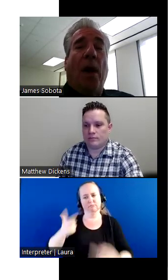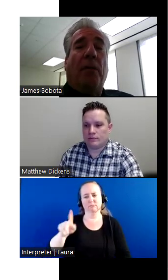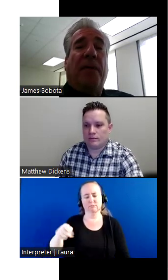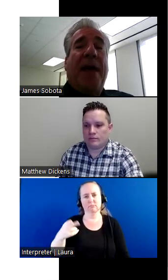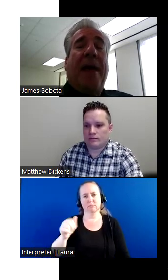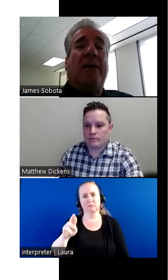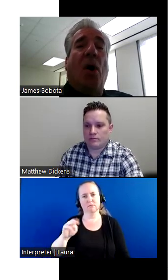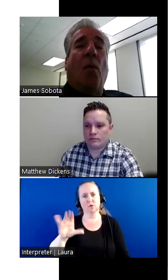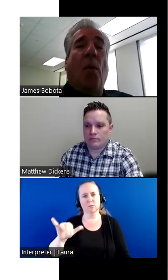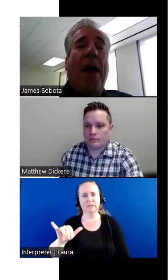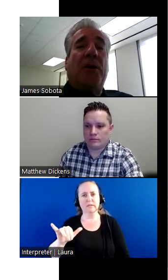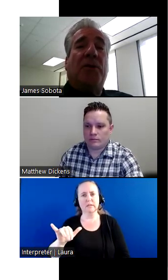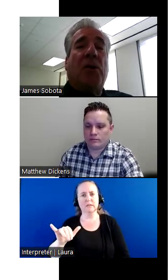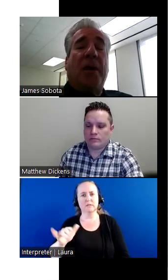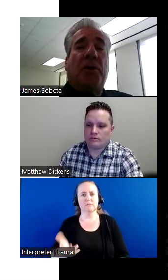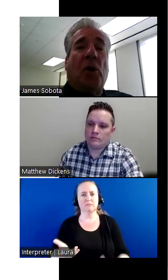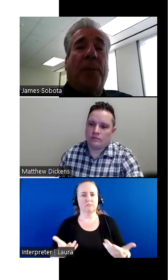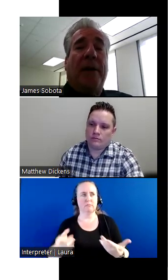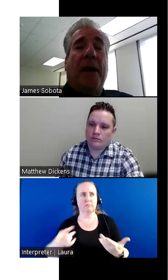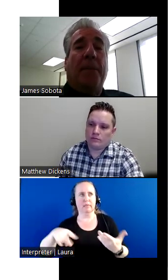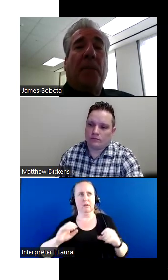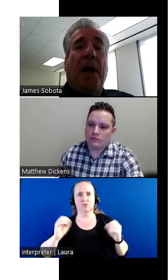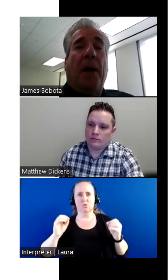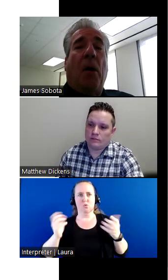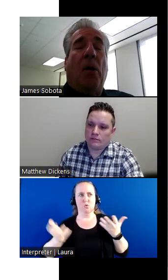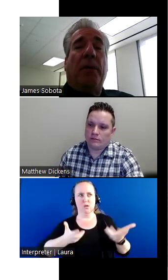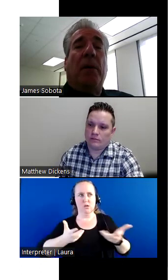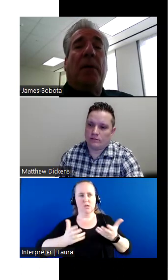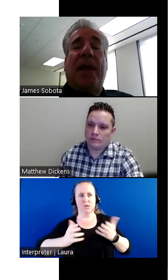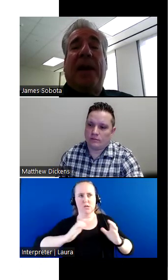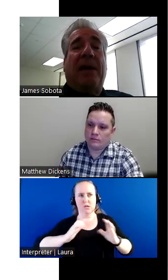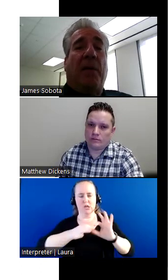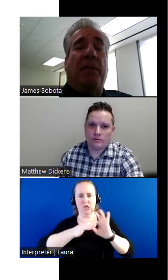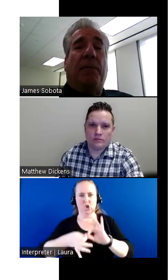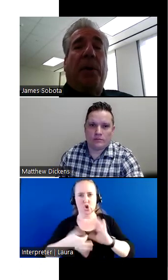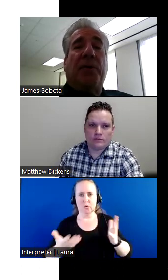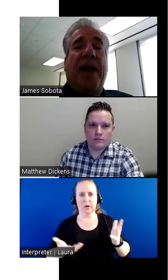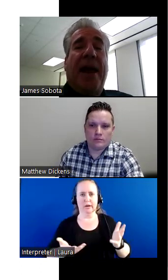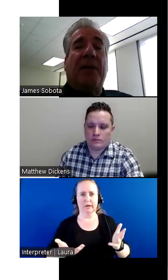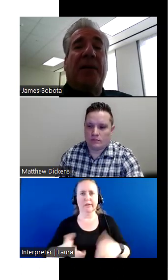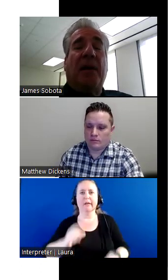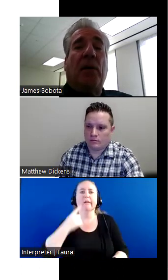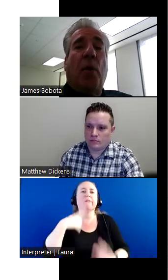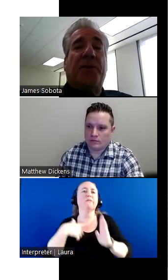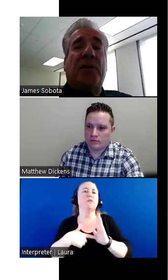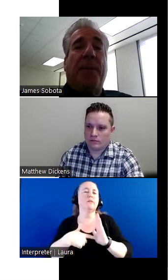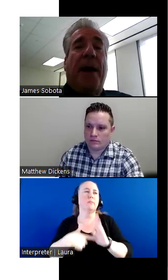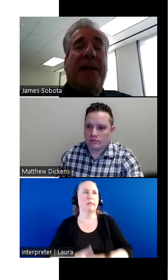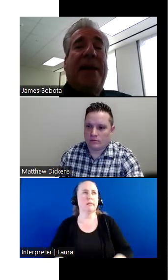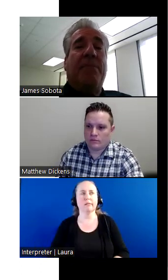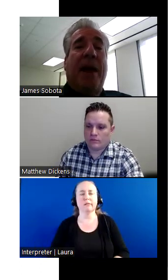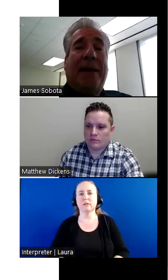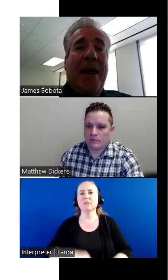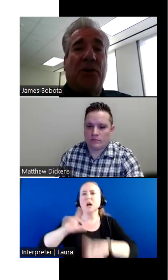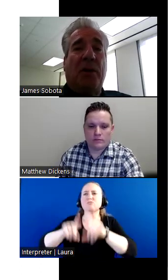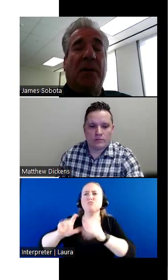Well, they had no ways to interpret, uh, on say, like if a person has questions about